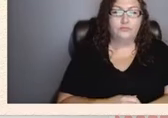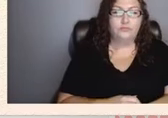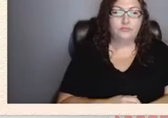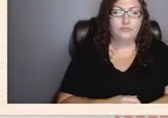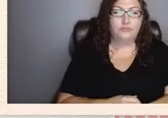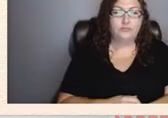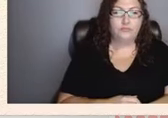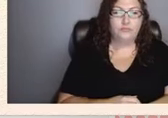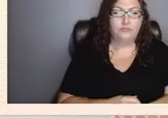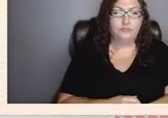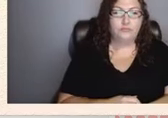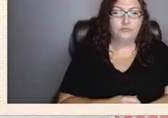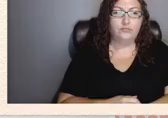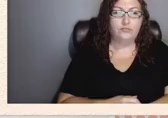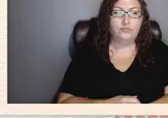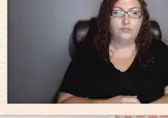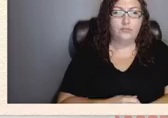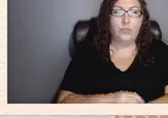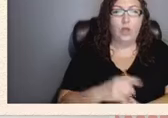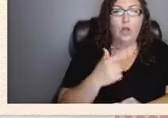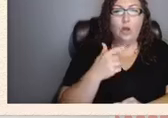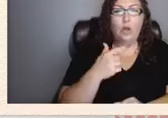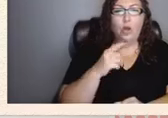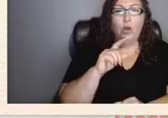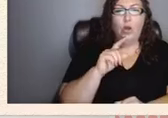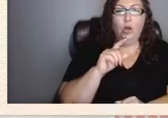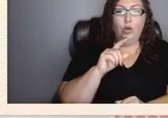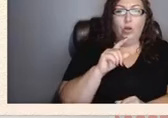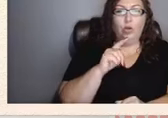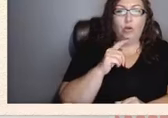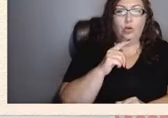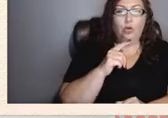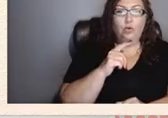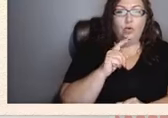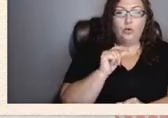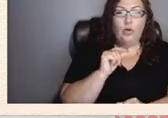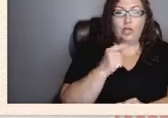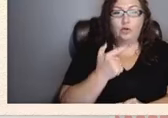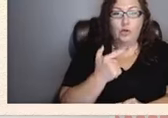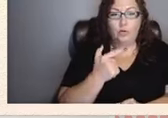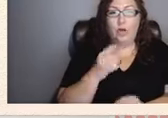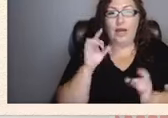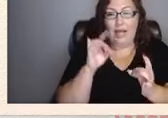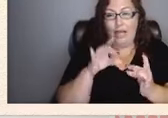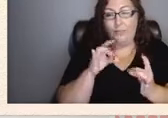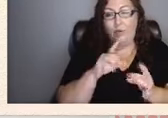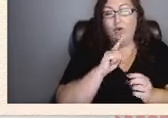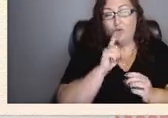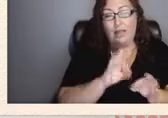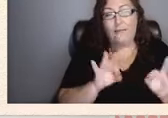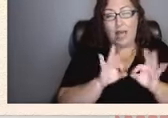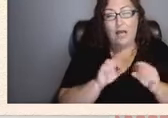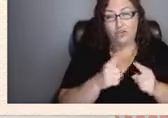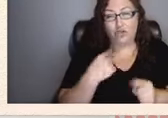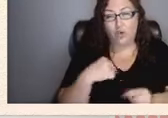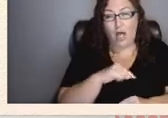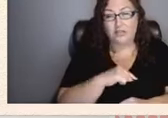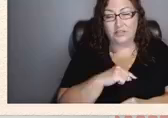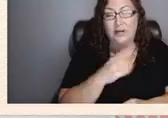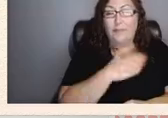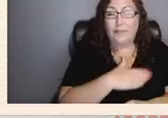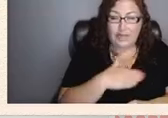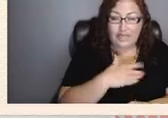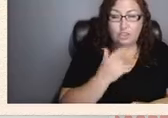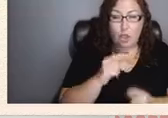2021 public input planning survey your input really matters to us please visit the link